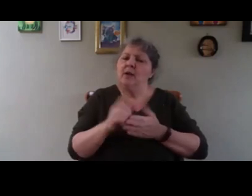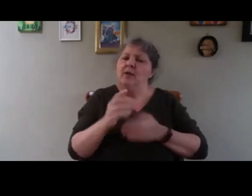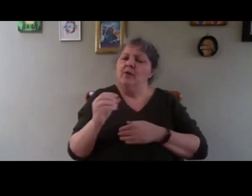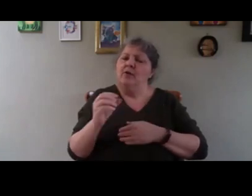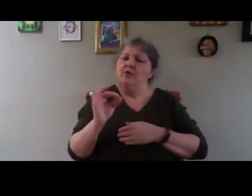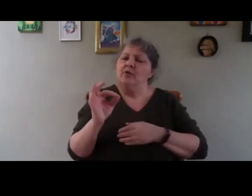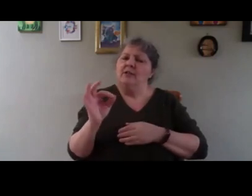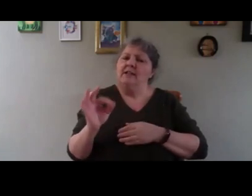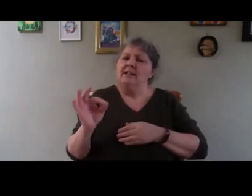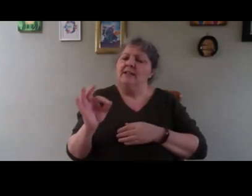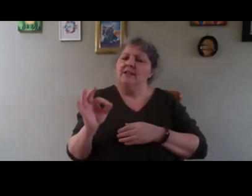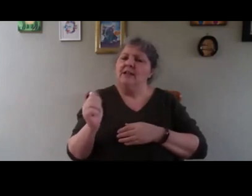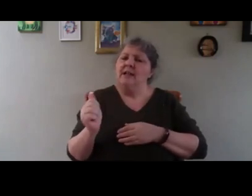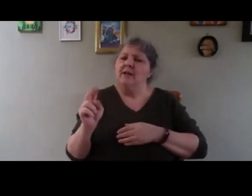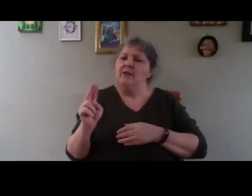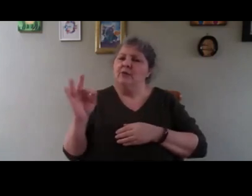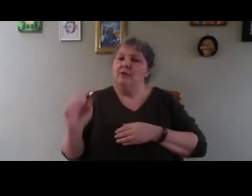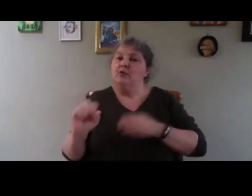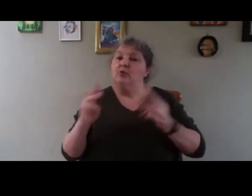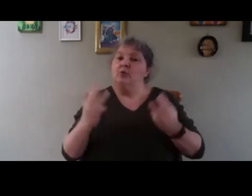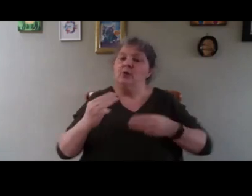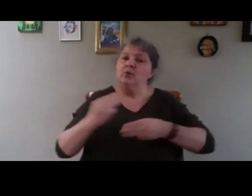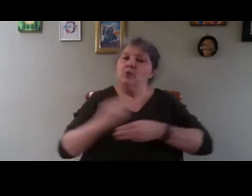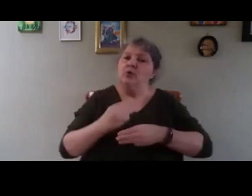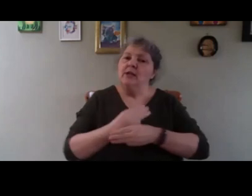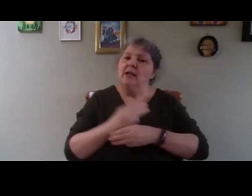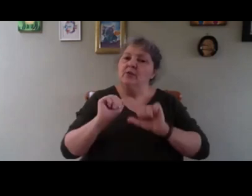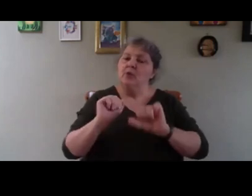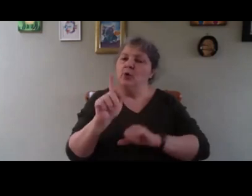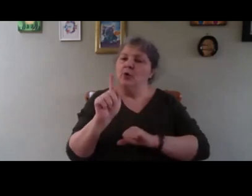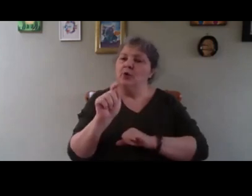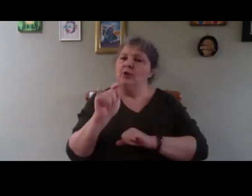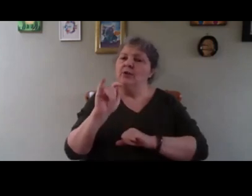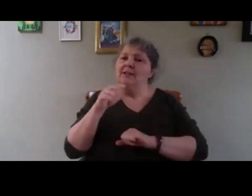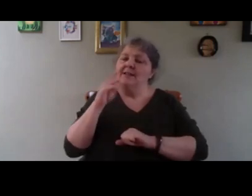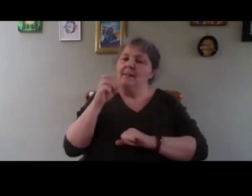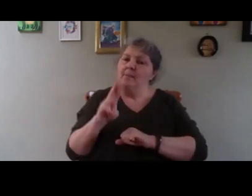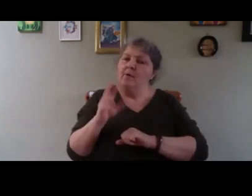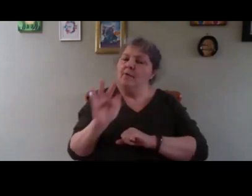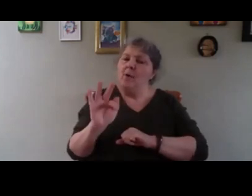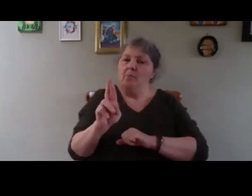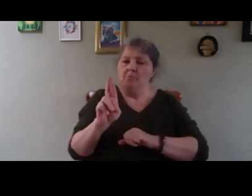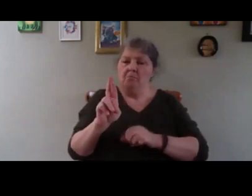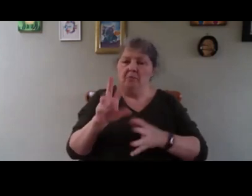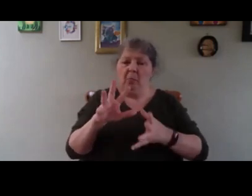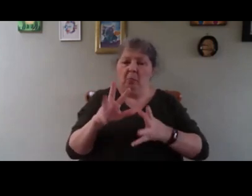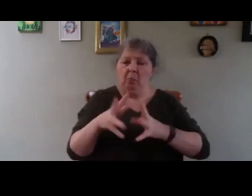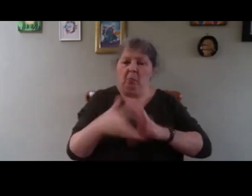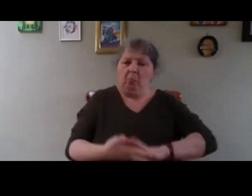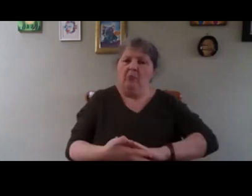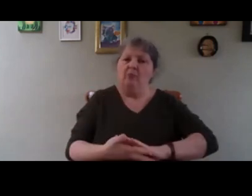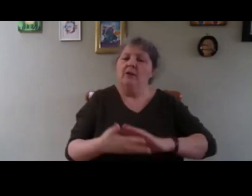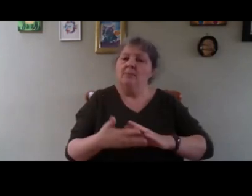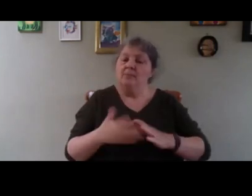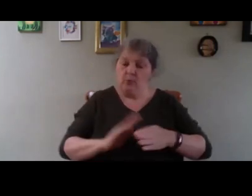you want to protect your timber from rotting. So you have the timber, the scaffold, and on top of that